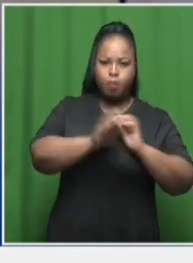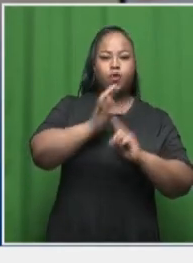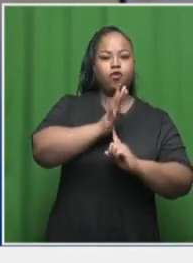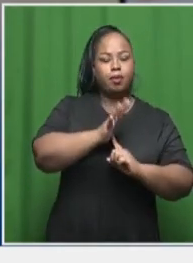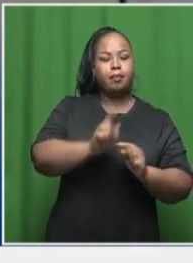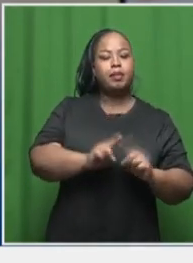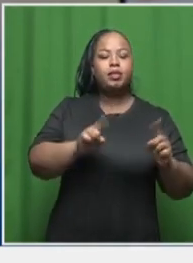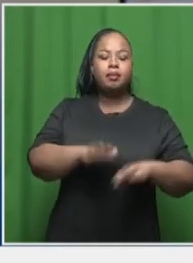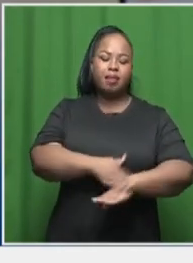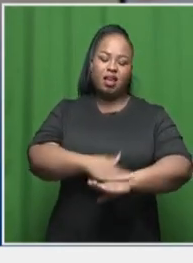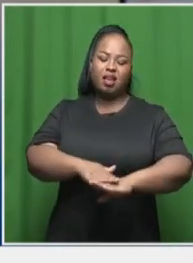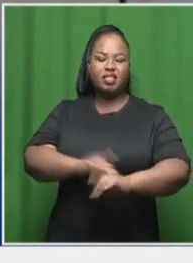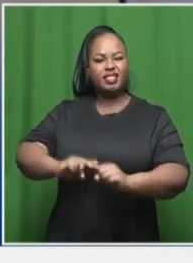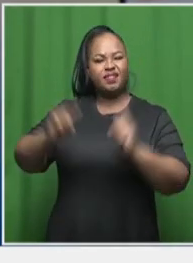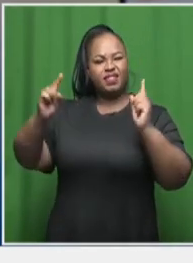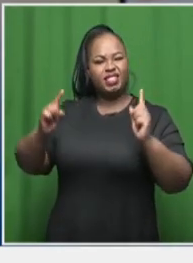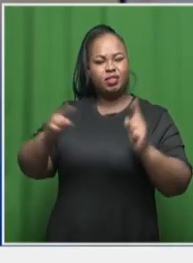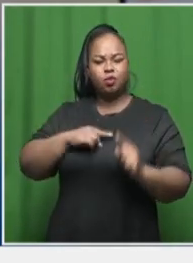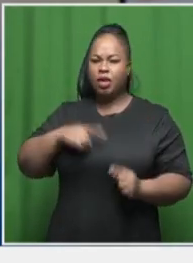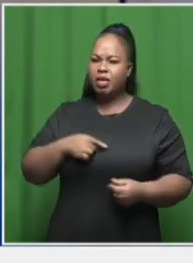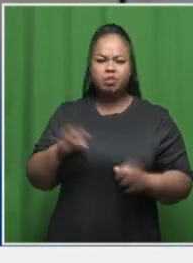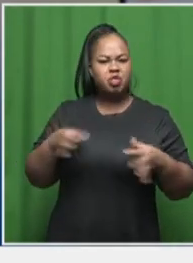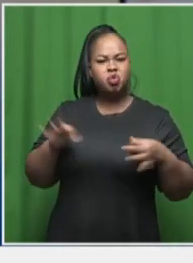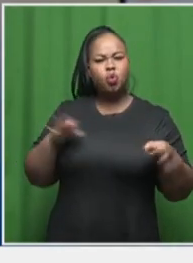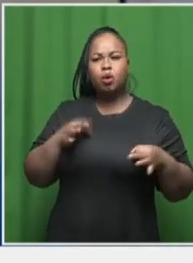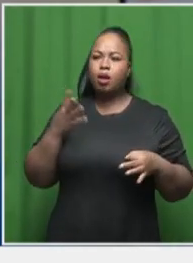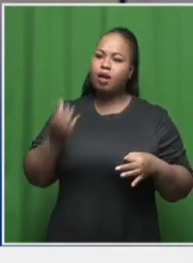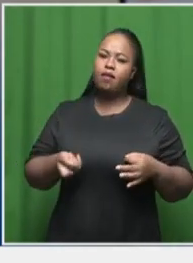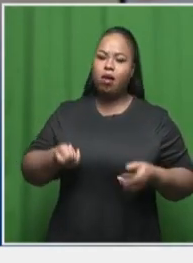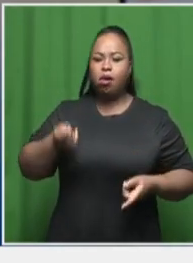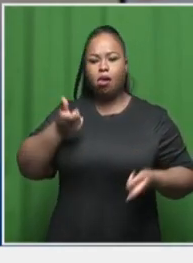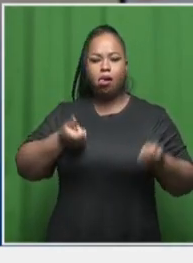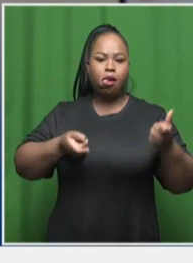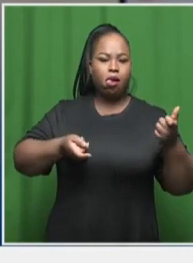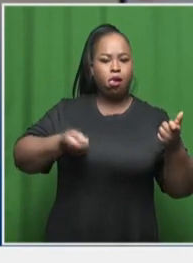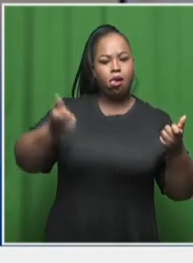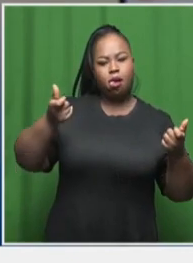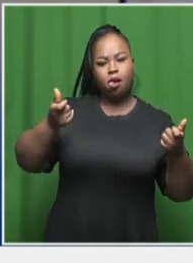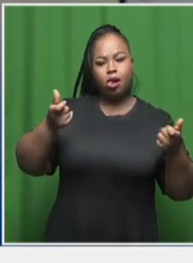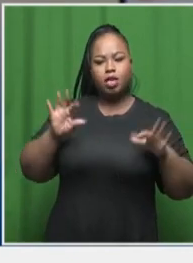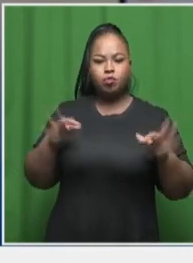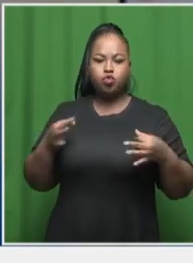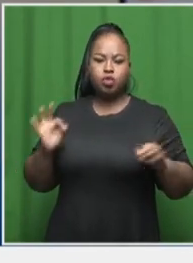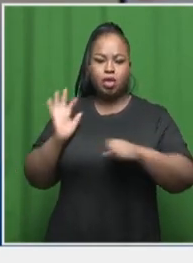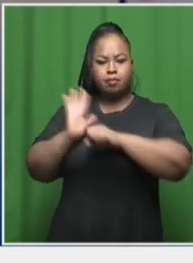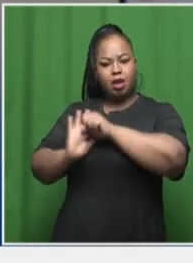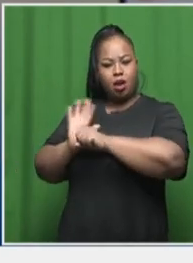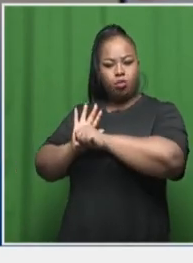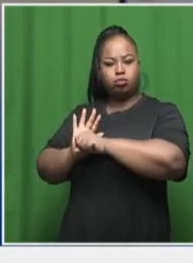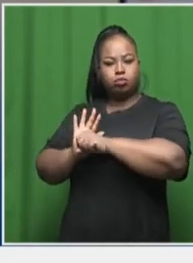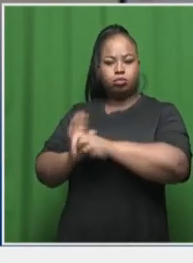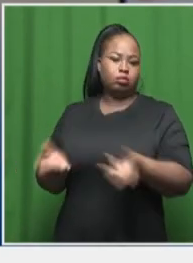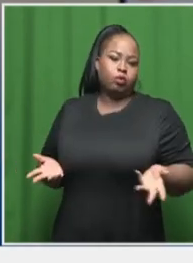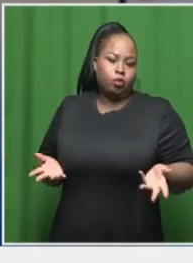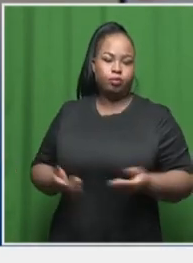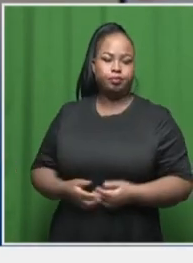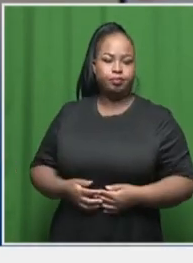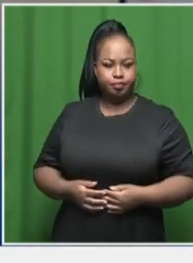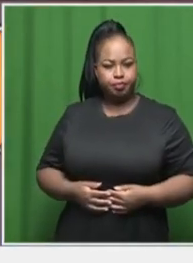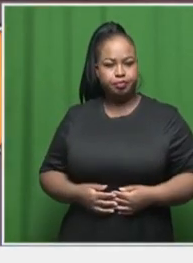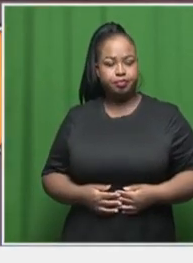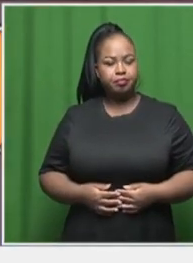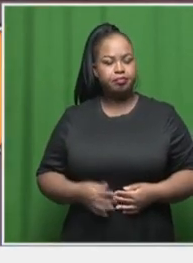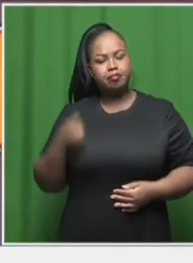but Madagascar is not, it doesn't have those songs. It only has those songs in the music musical that we put on stage.